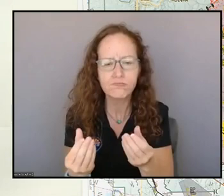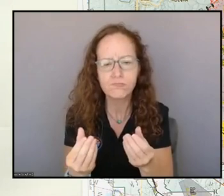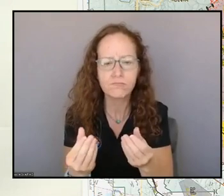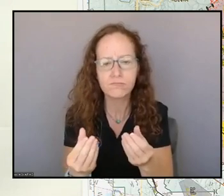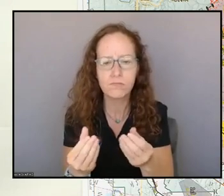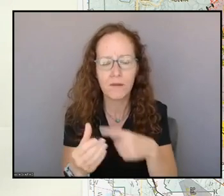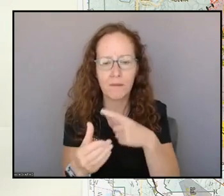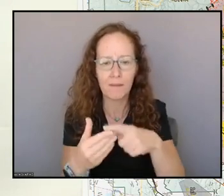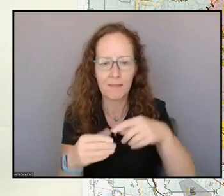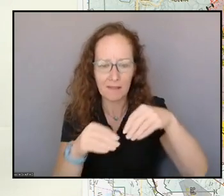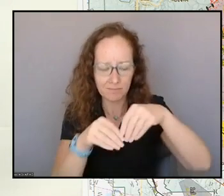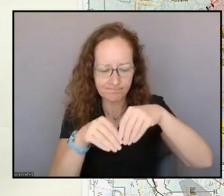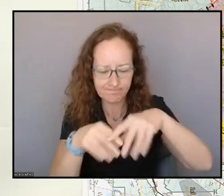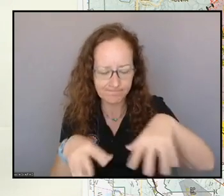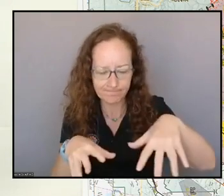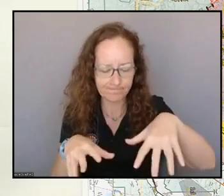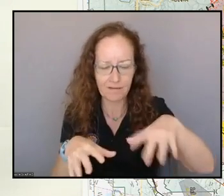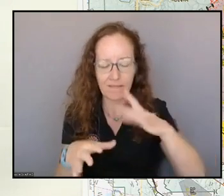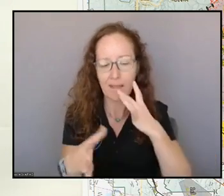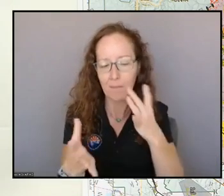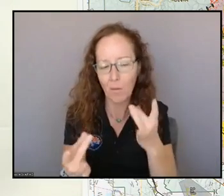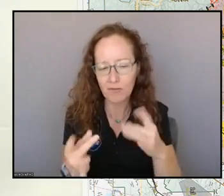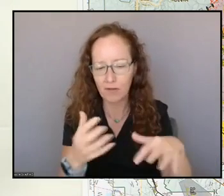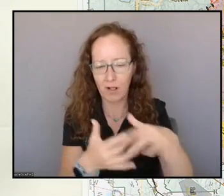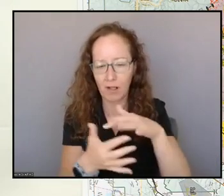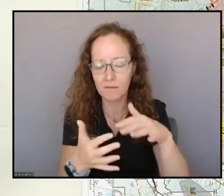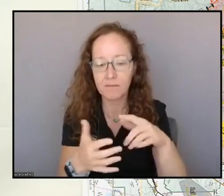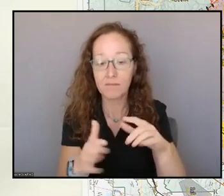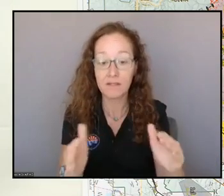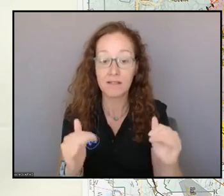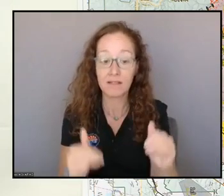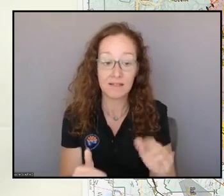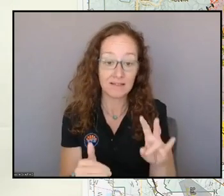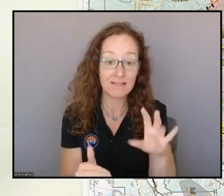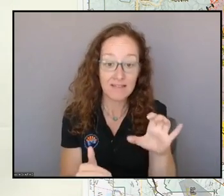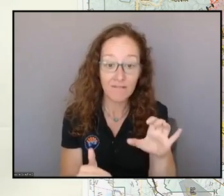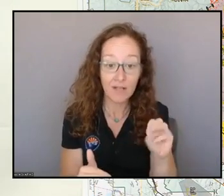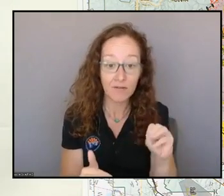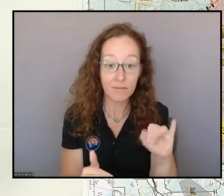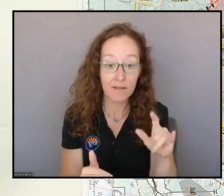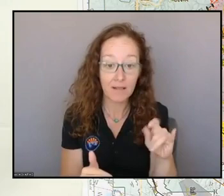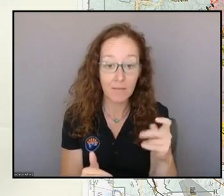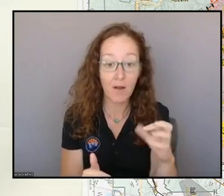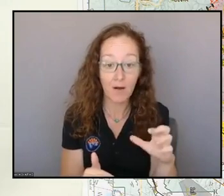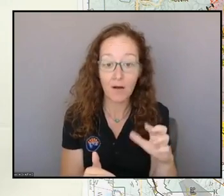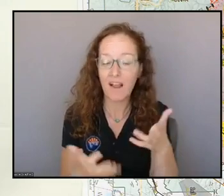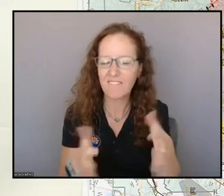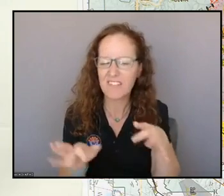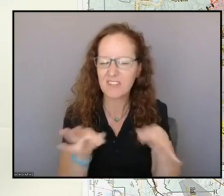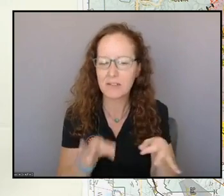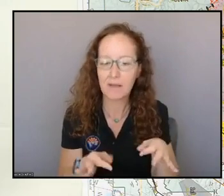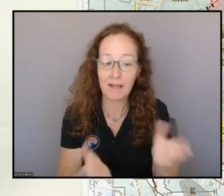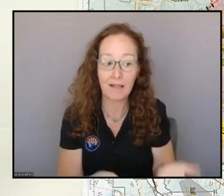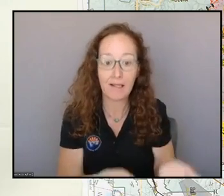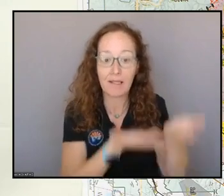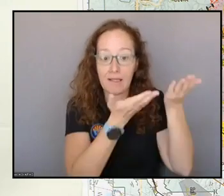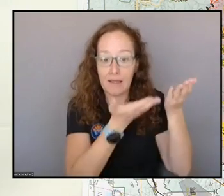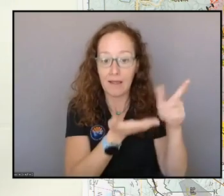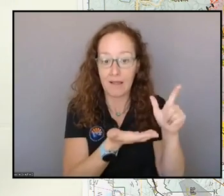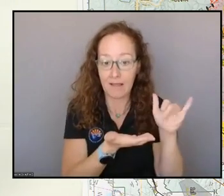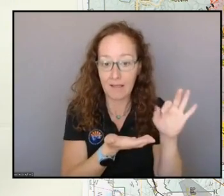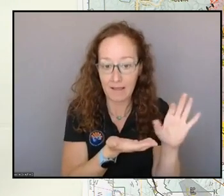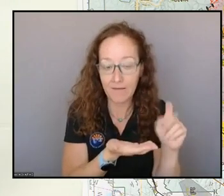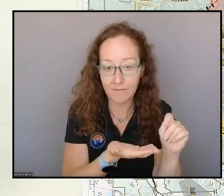millibar layer. We often talk about lift. You've heard me talk about that a lot. So, short-wave troughs are at that 500